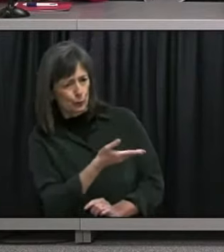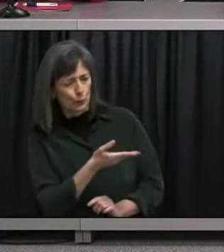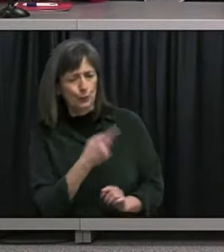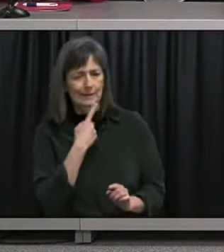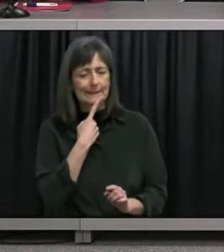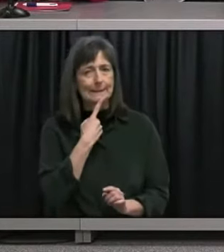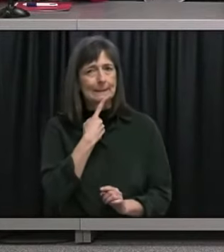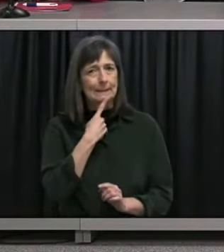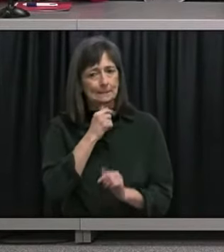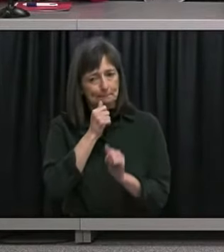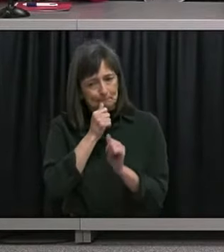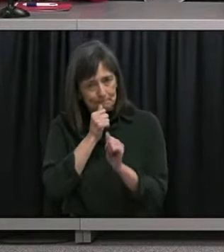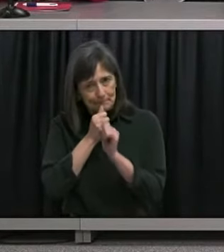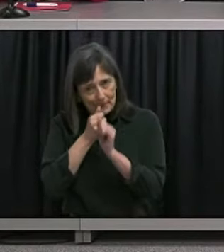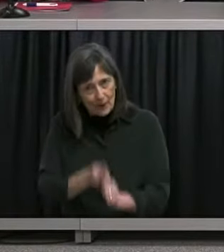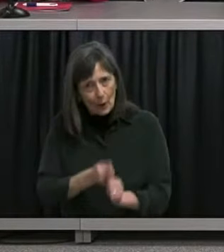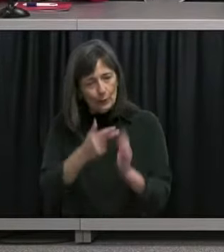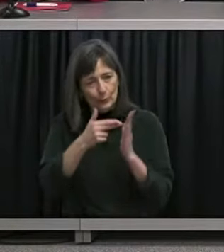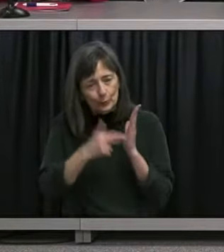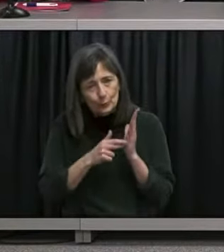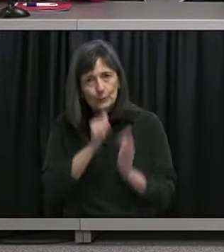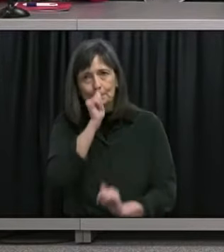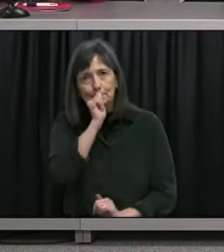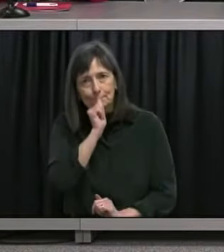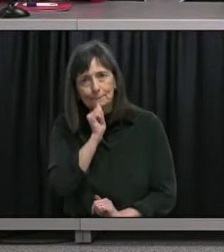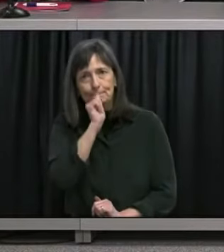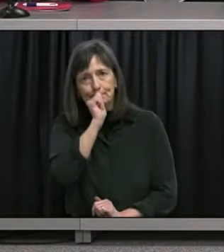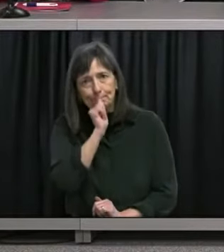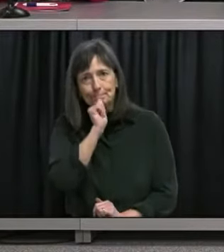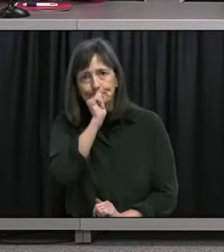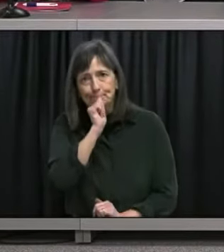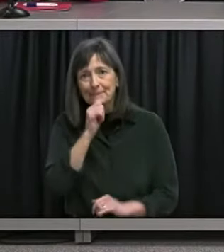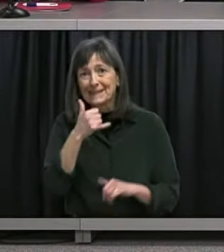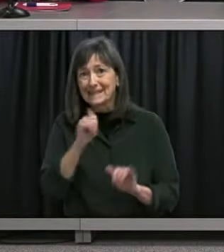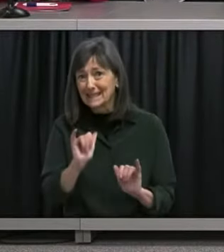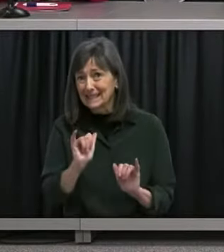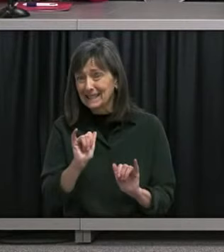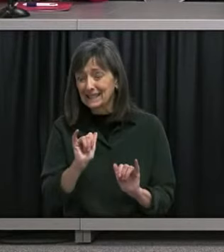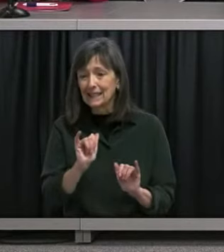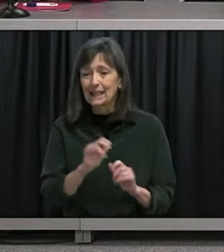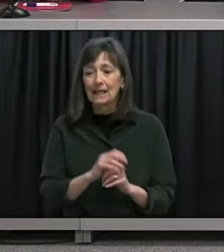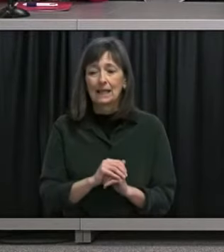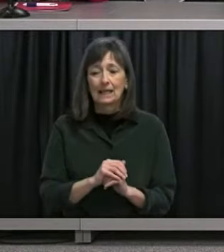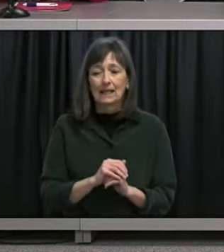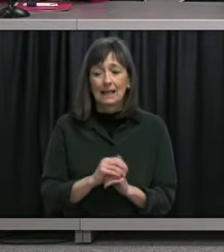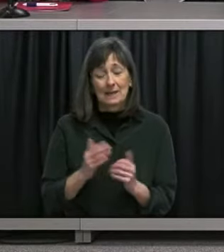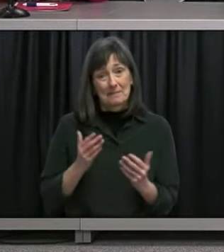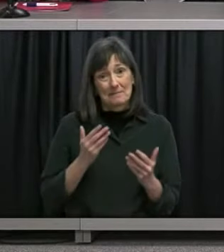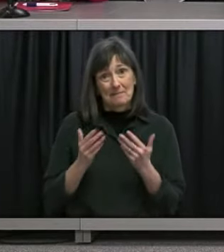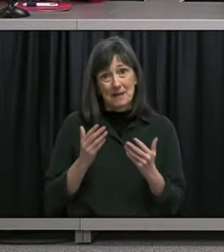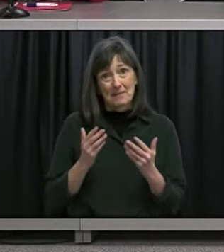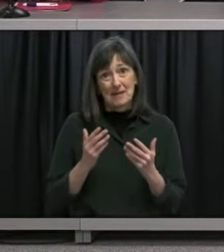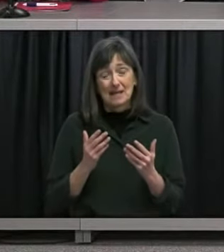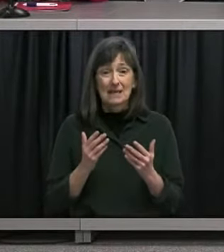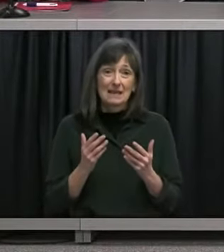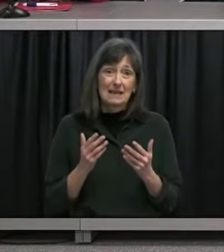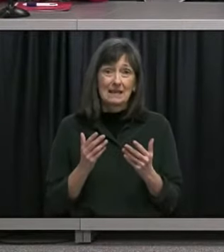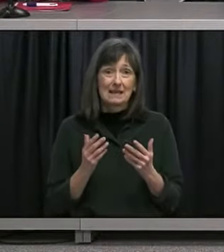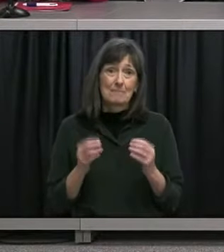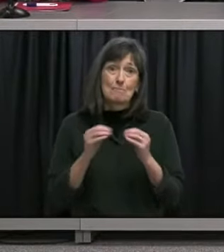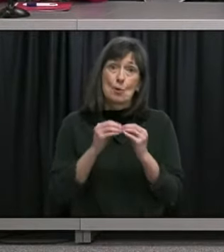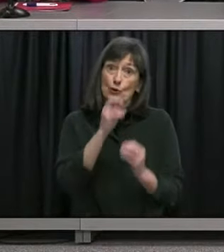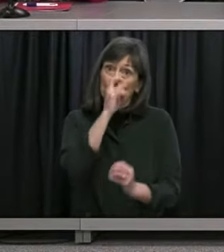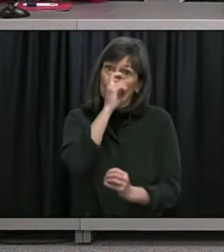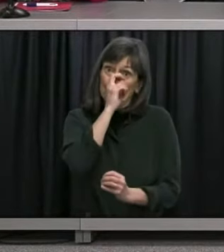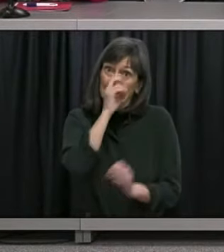of vigilance and remaining with these public health guidelines and maybe even enforcing them a little bit greater